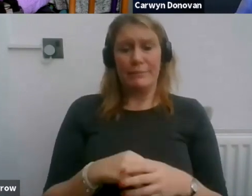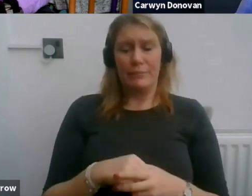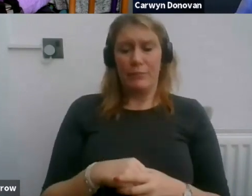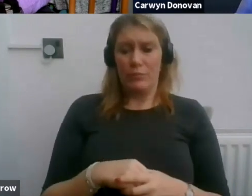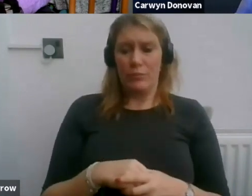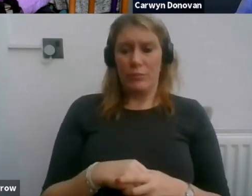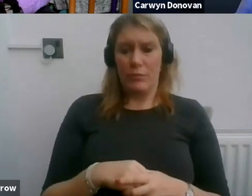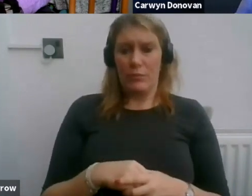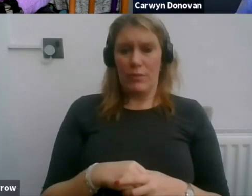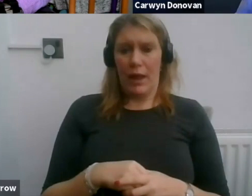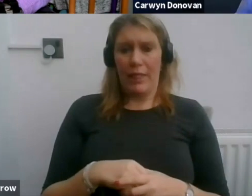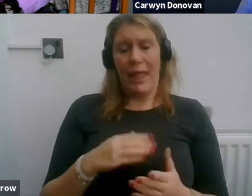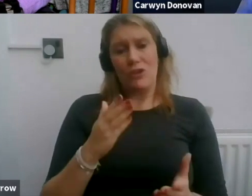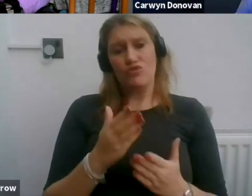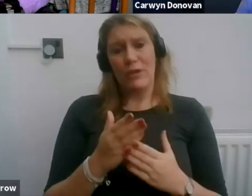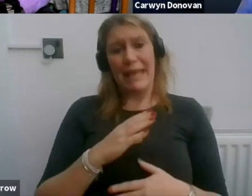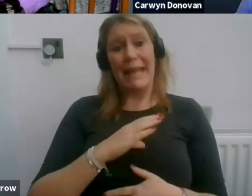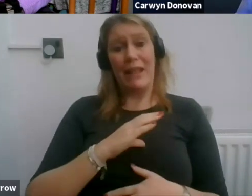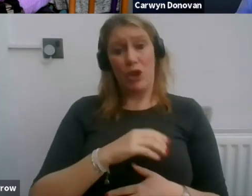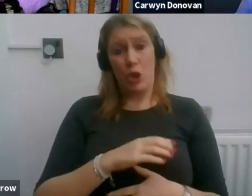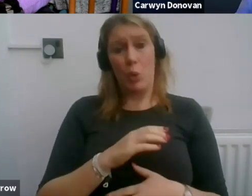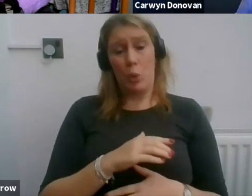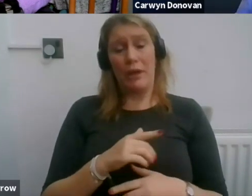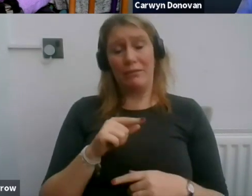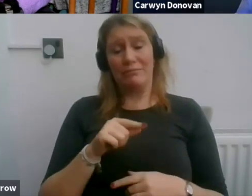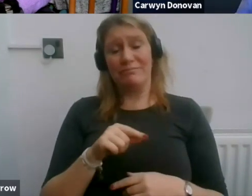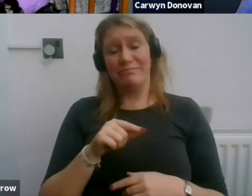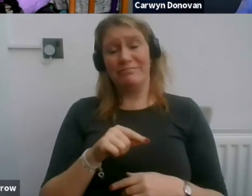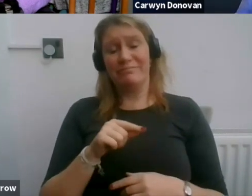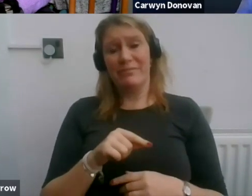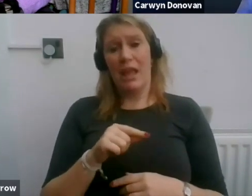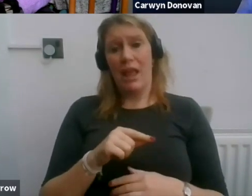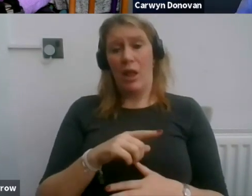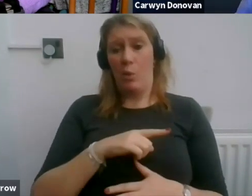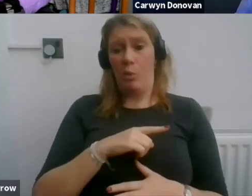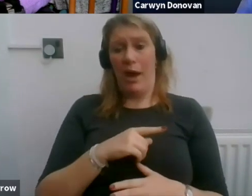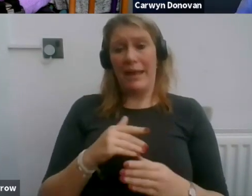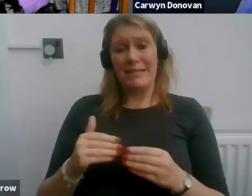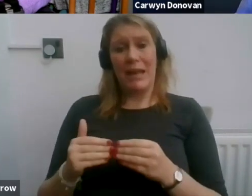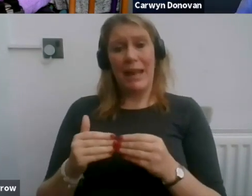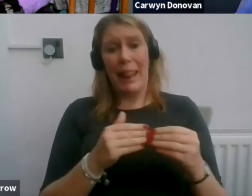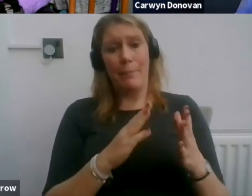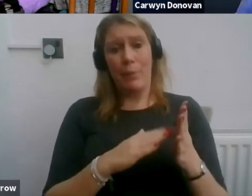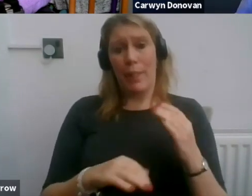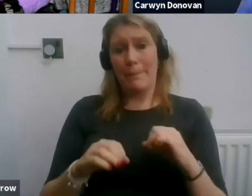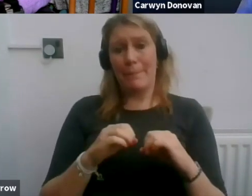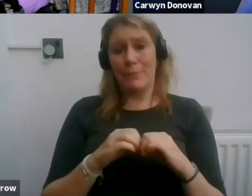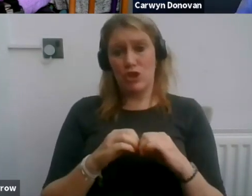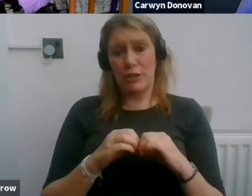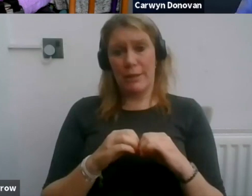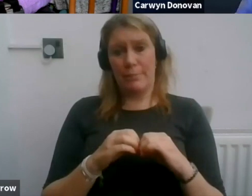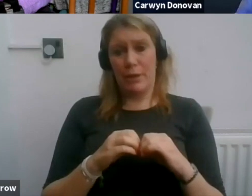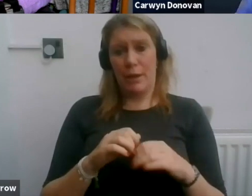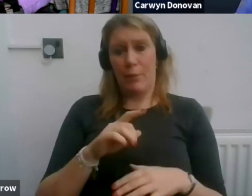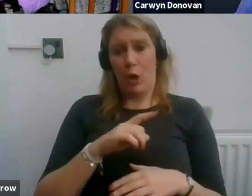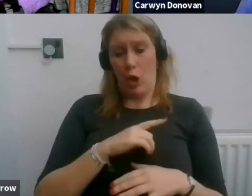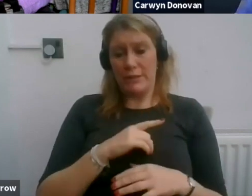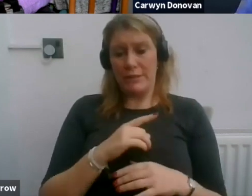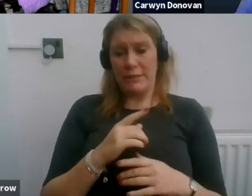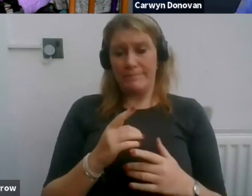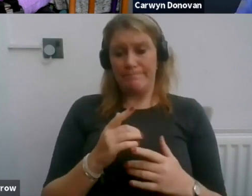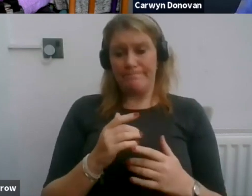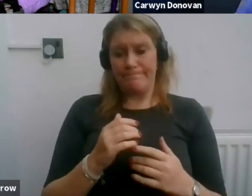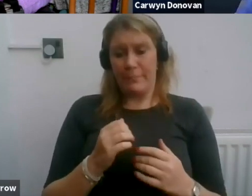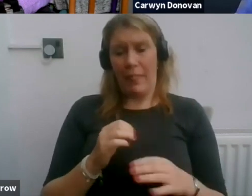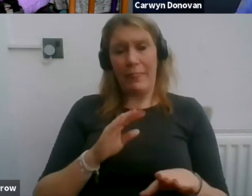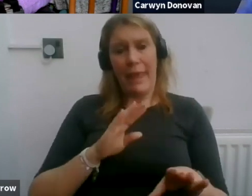the union movement, I think, is that it's led by its membership. That the actions and